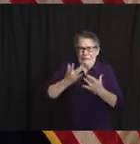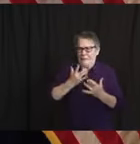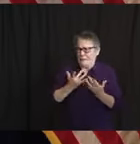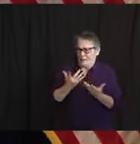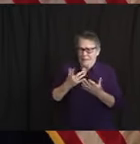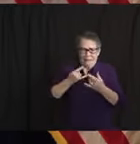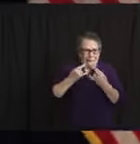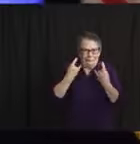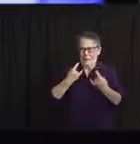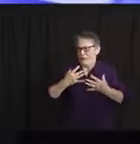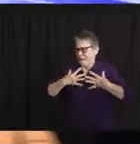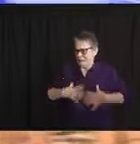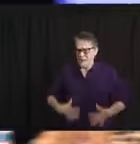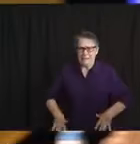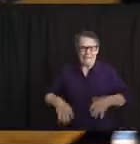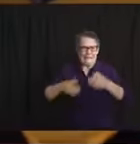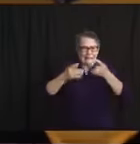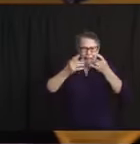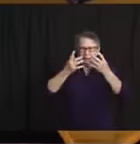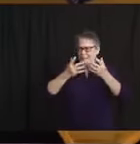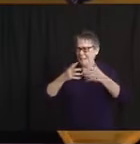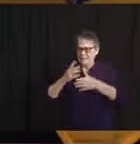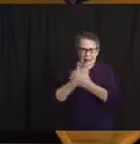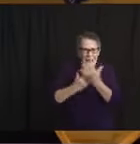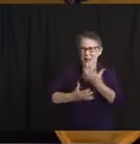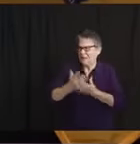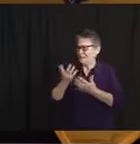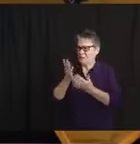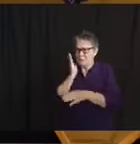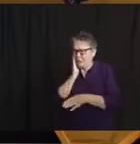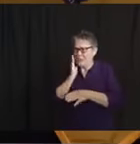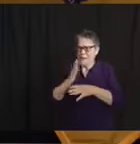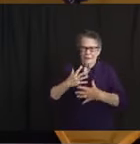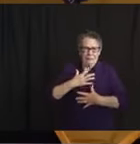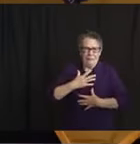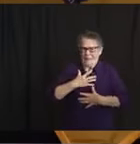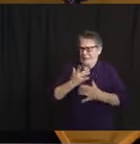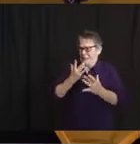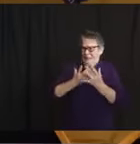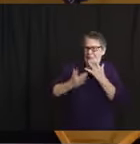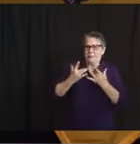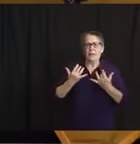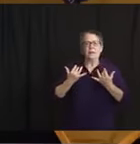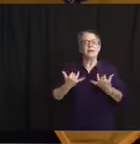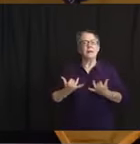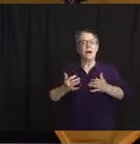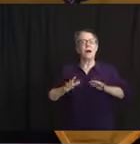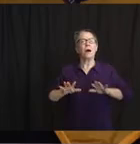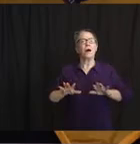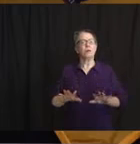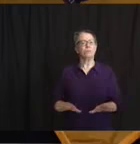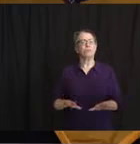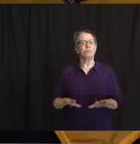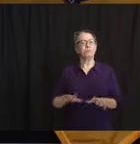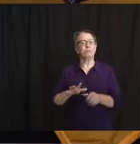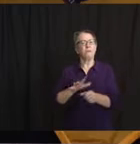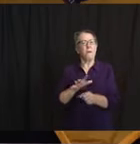firm that we've hired there? Sure. Sure. For technology support, after a review of several